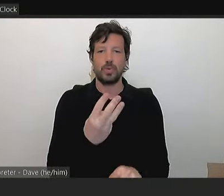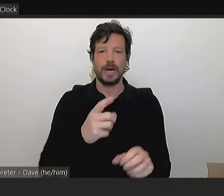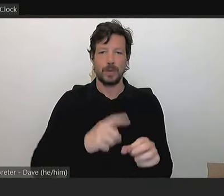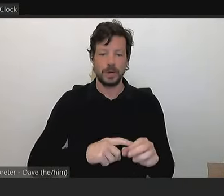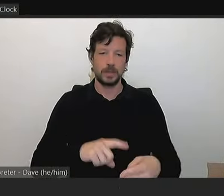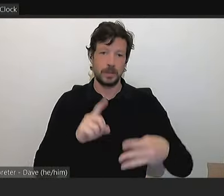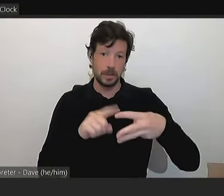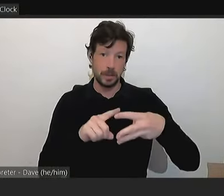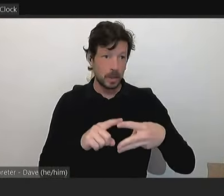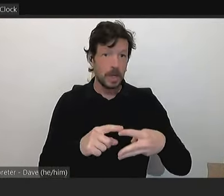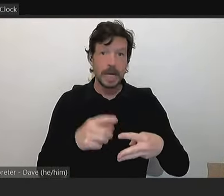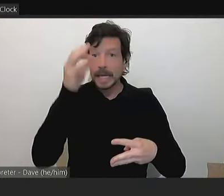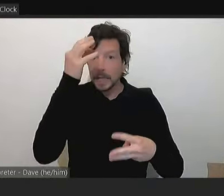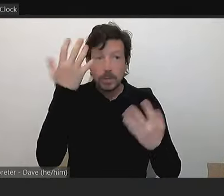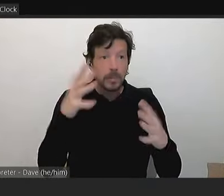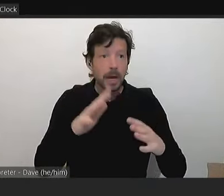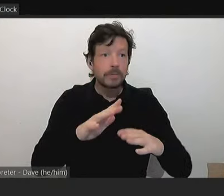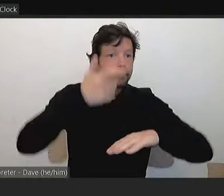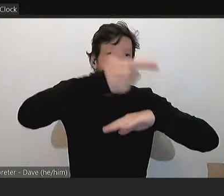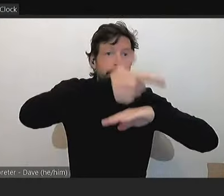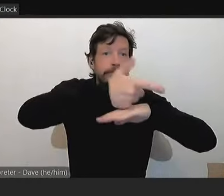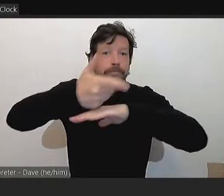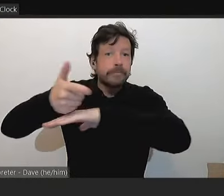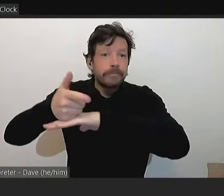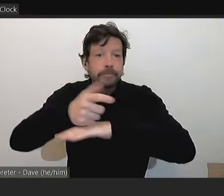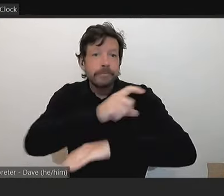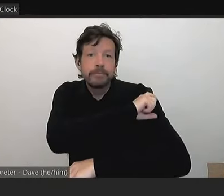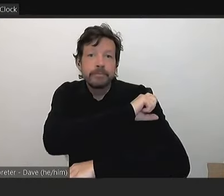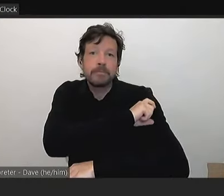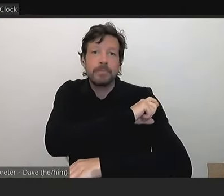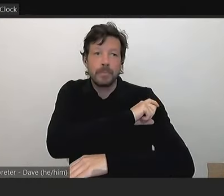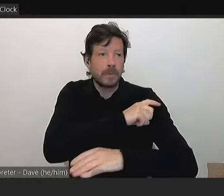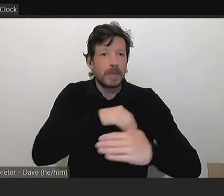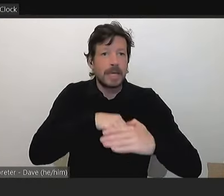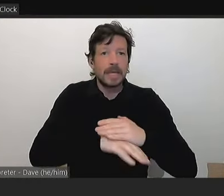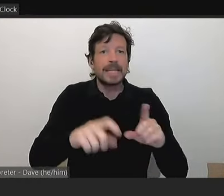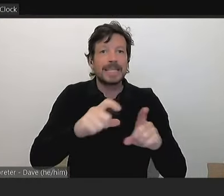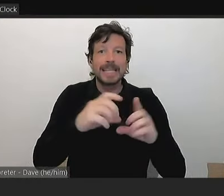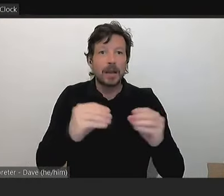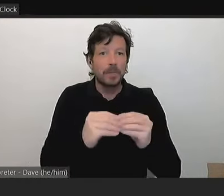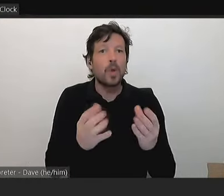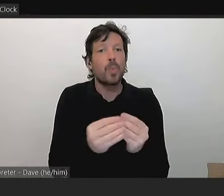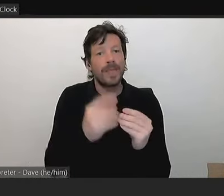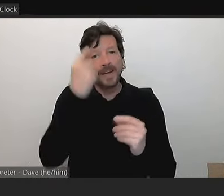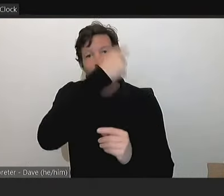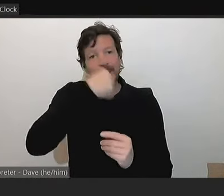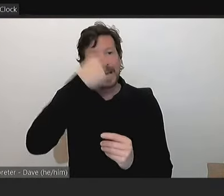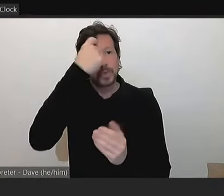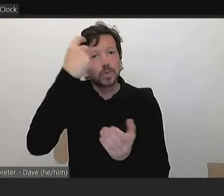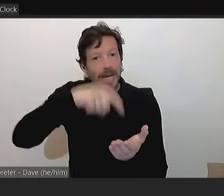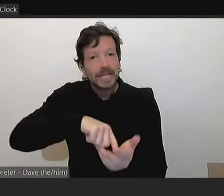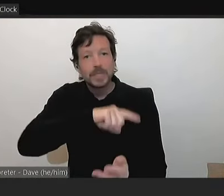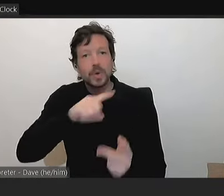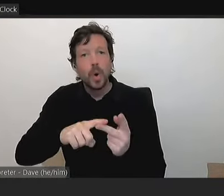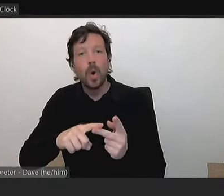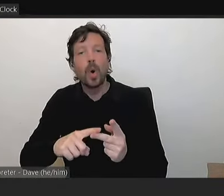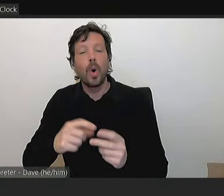installed surveillance devices in Darabin which have facial recognition or number plate recognition capability?